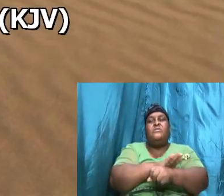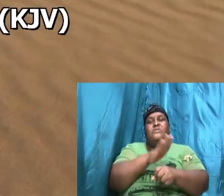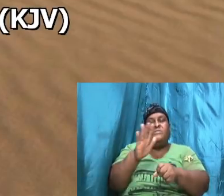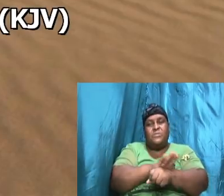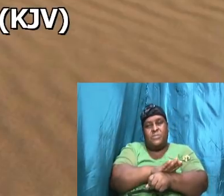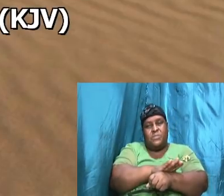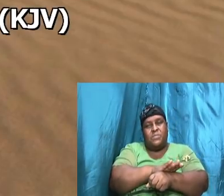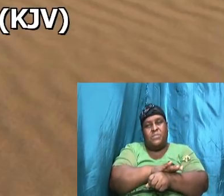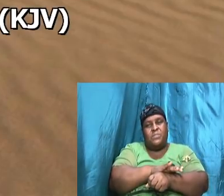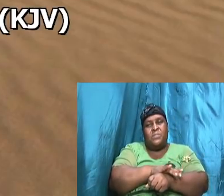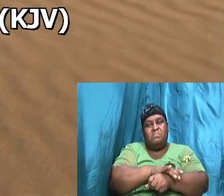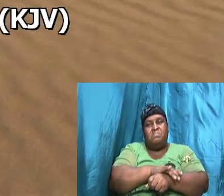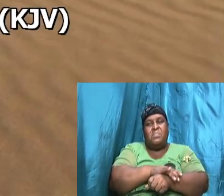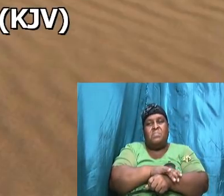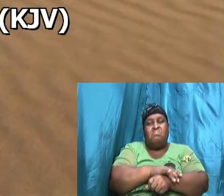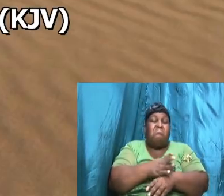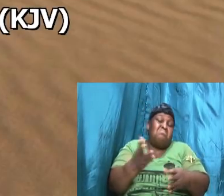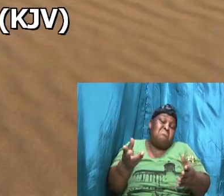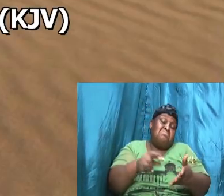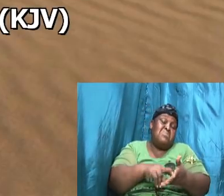will therefore means